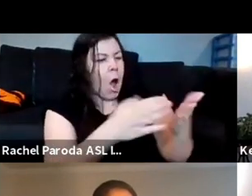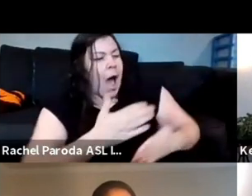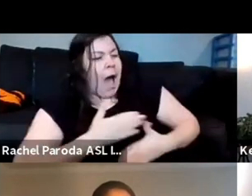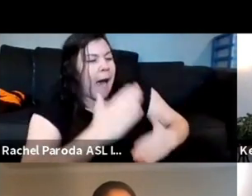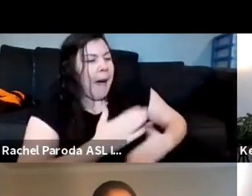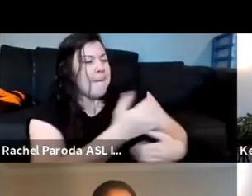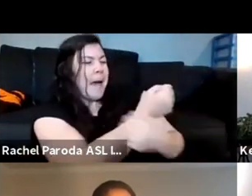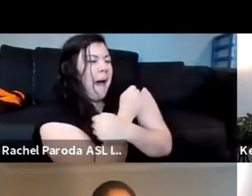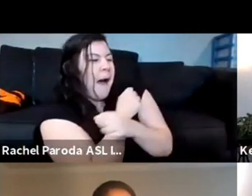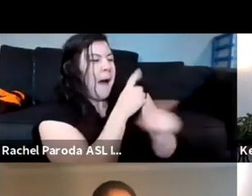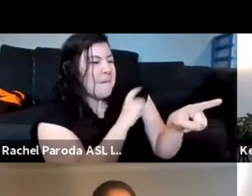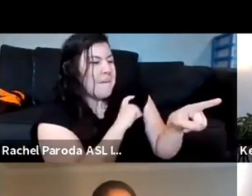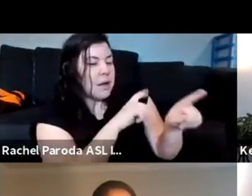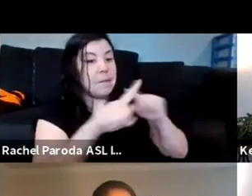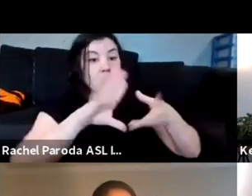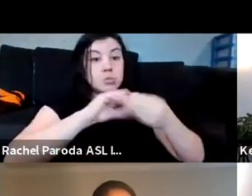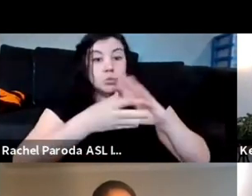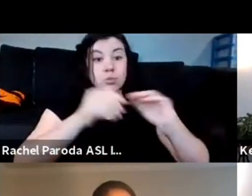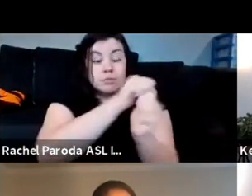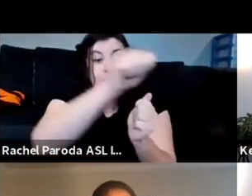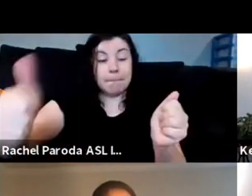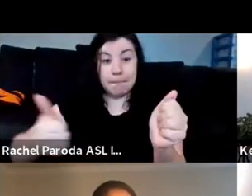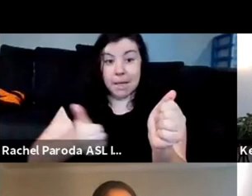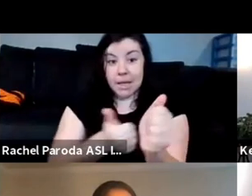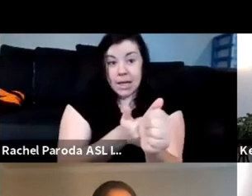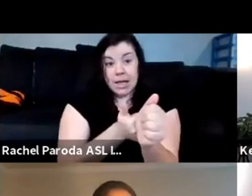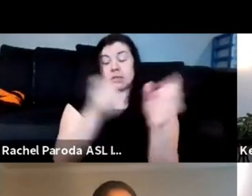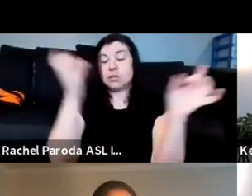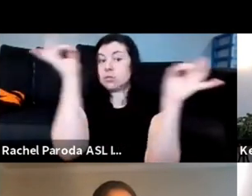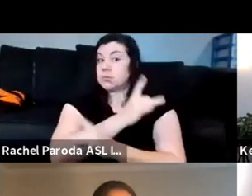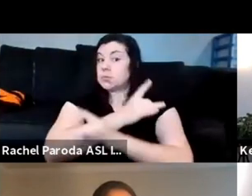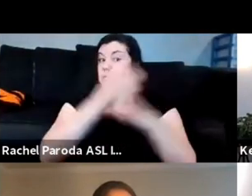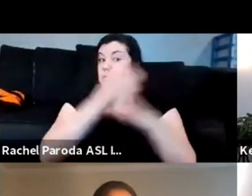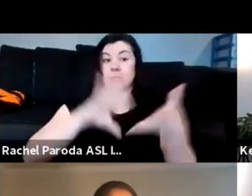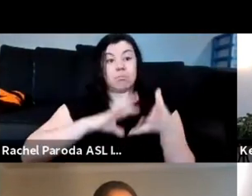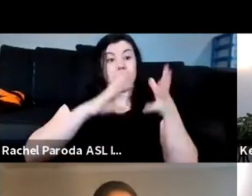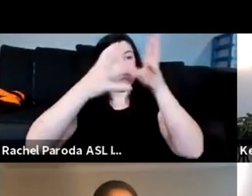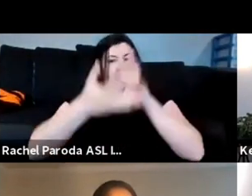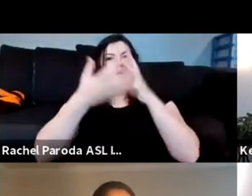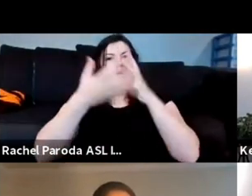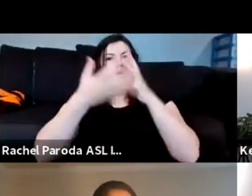i i'm also thinking about how do we teach ourselves to re-see and reframe